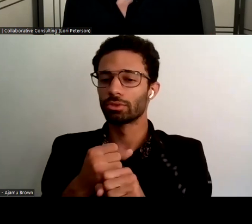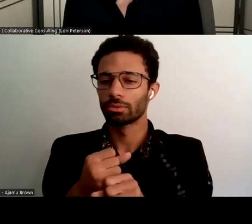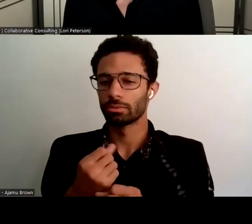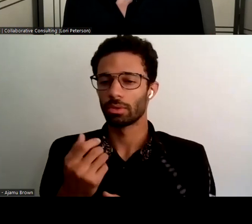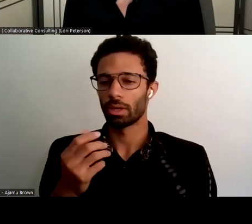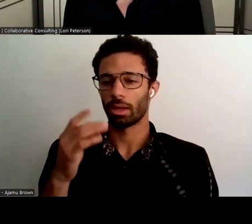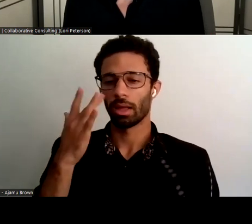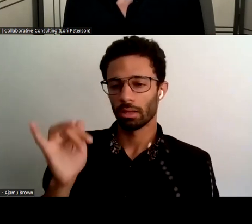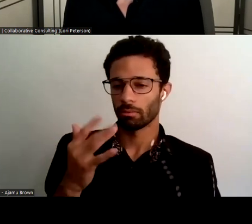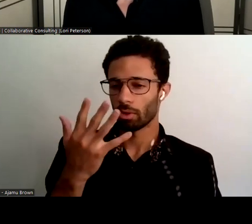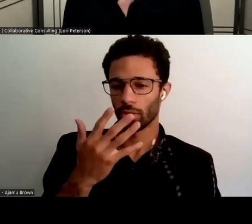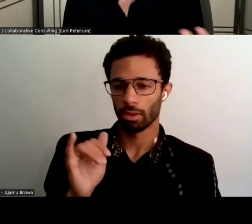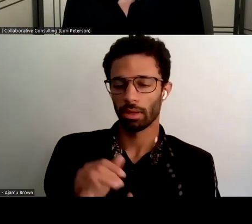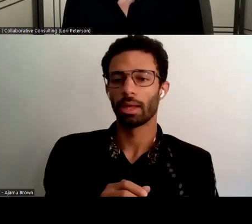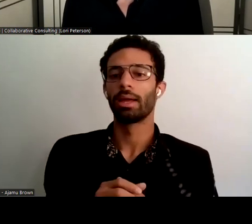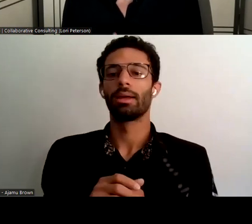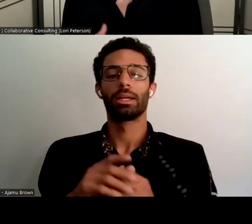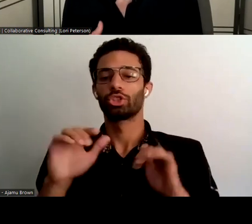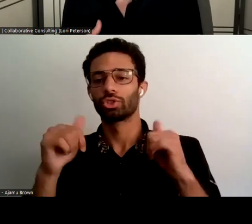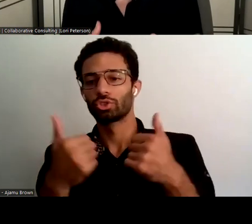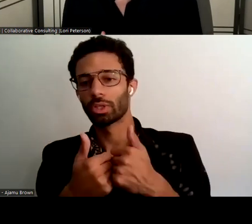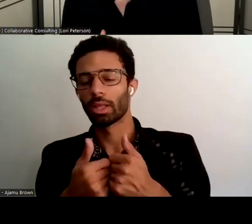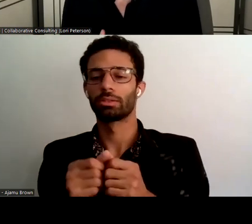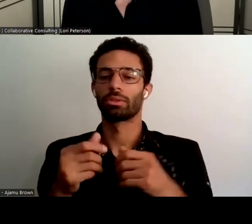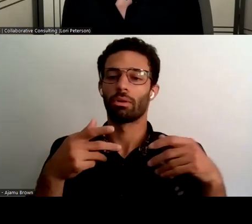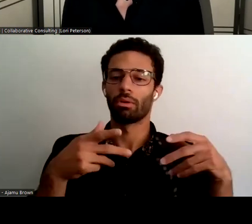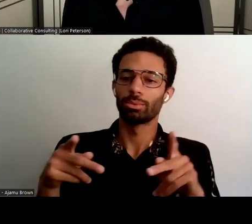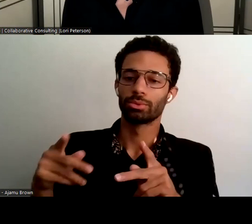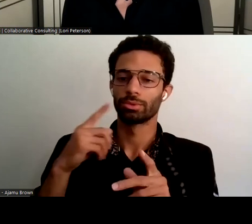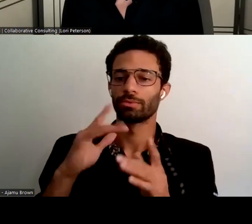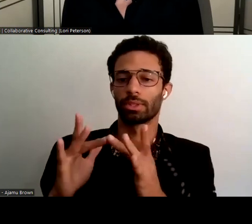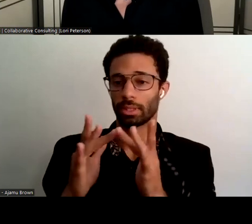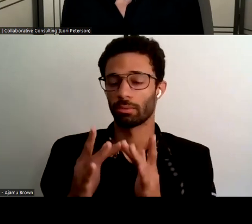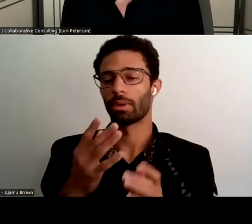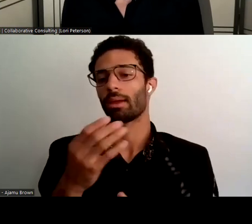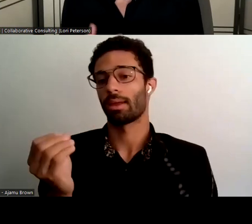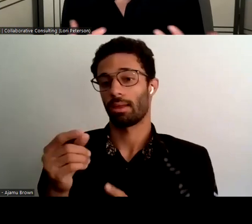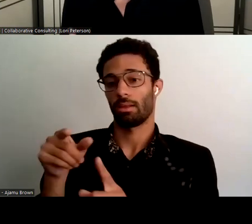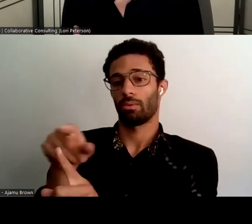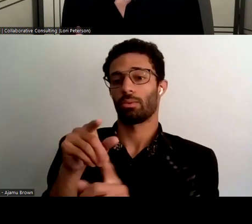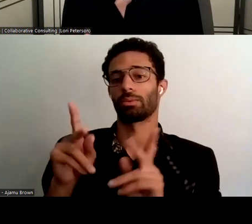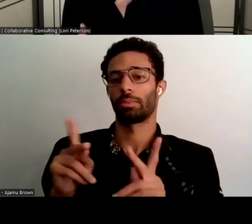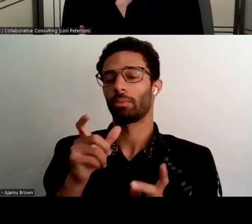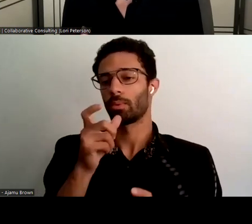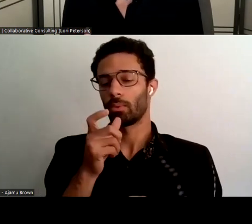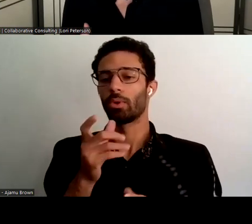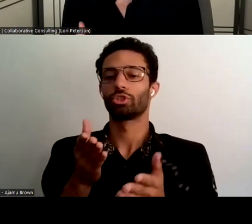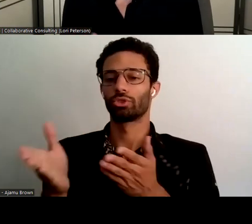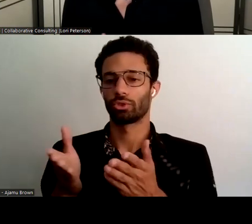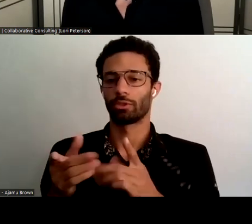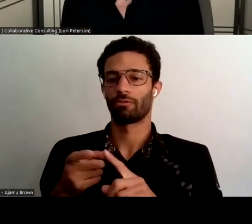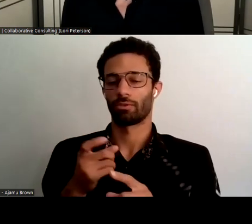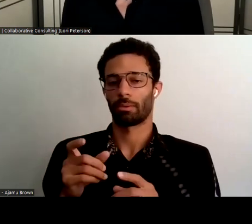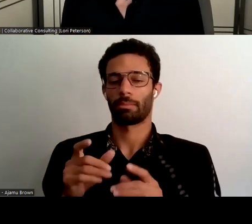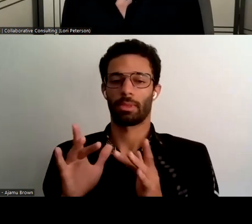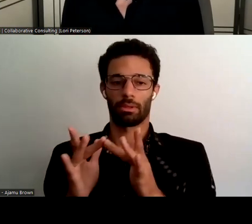be some of the challenges and opportunities for the network but also for the people that the network serve what trends do the aging network